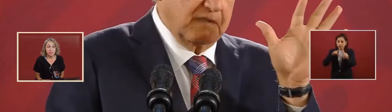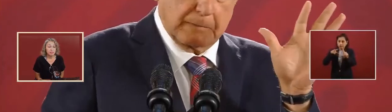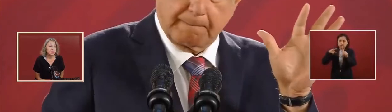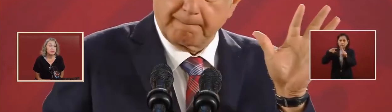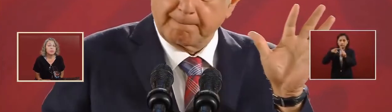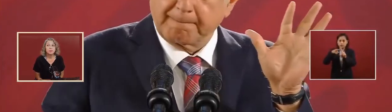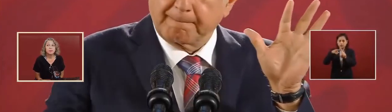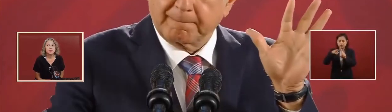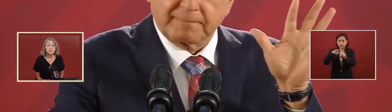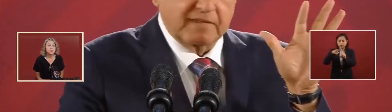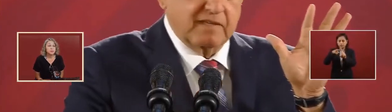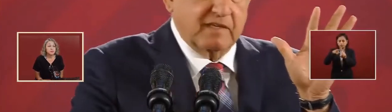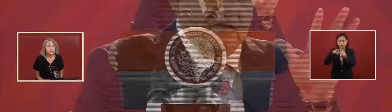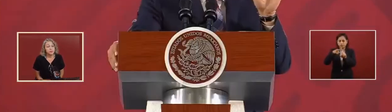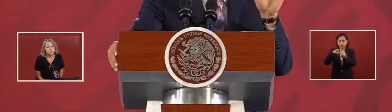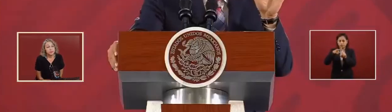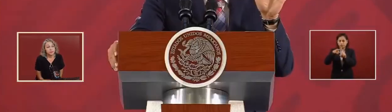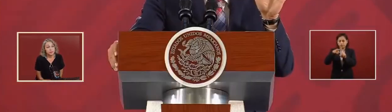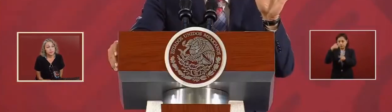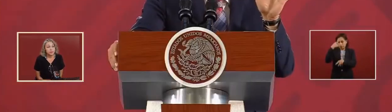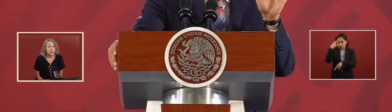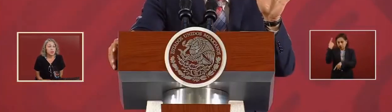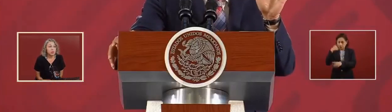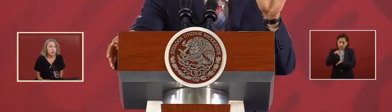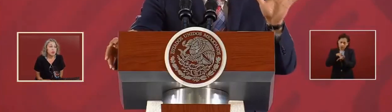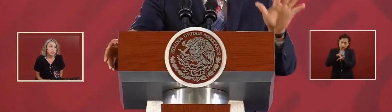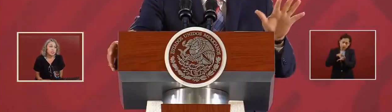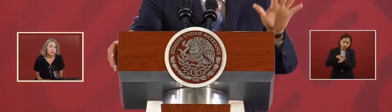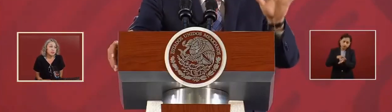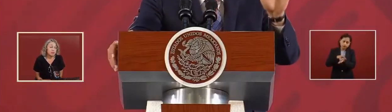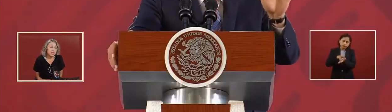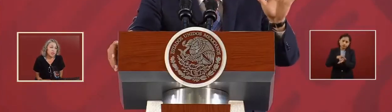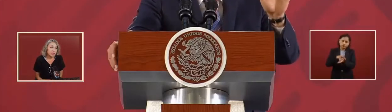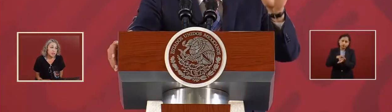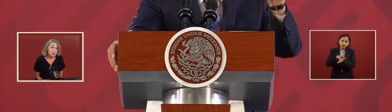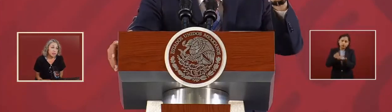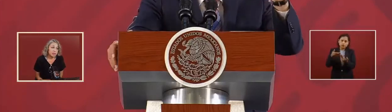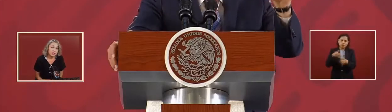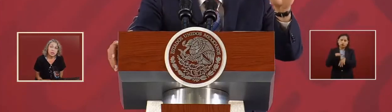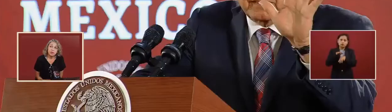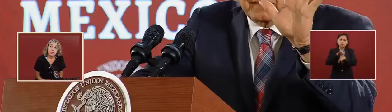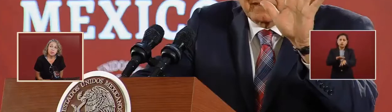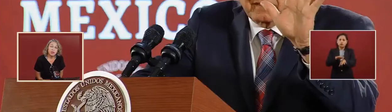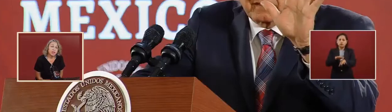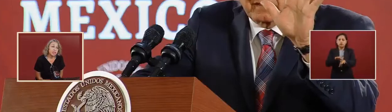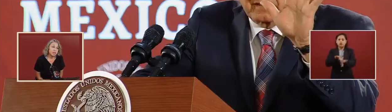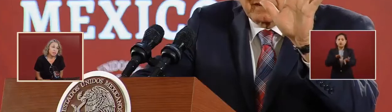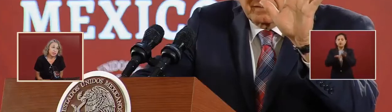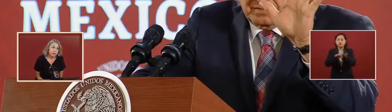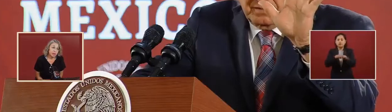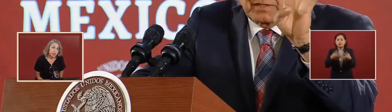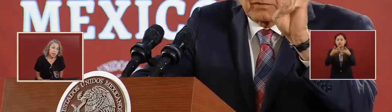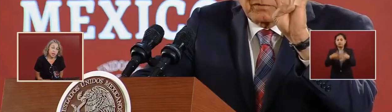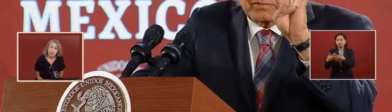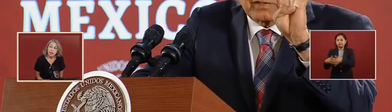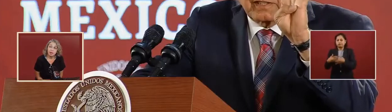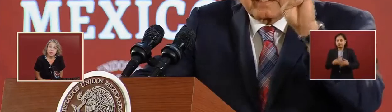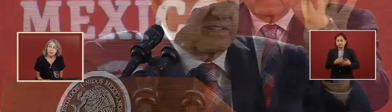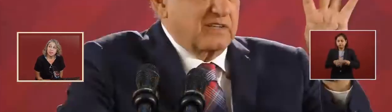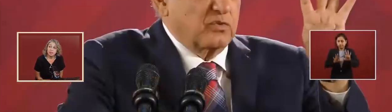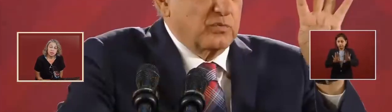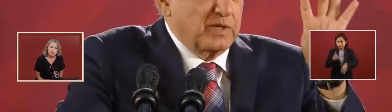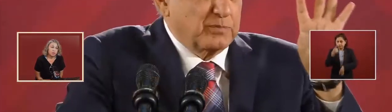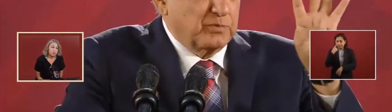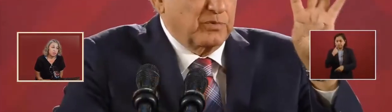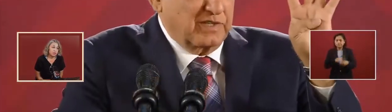were related to the productive areas first to